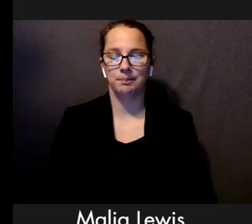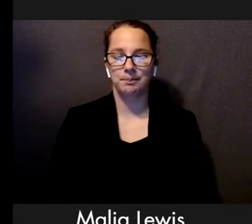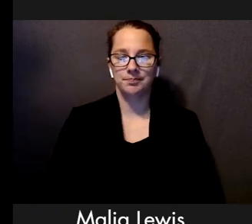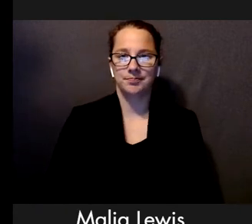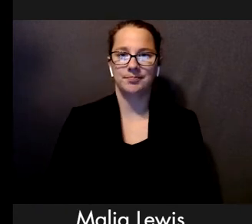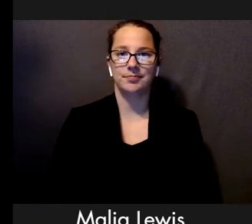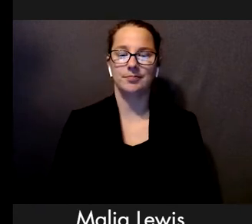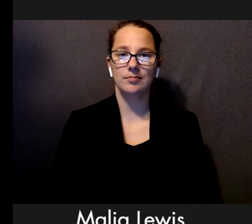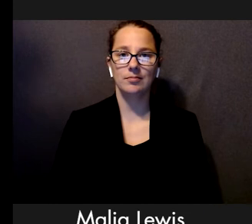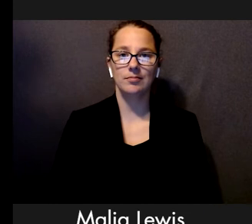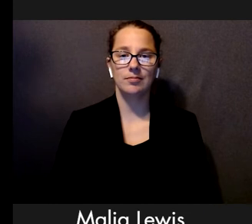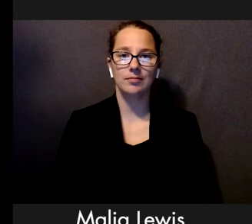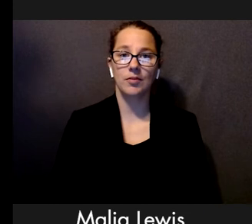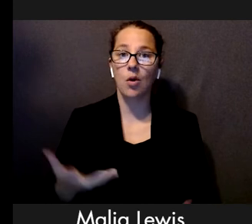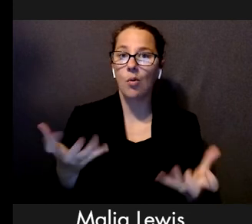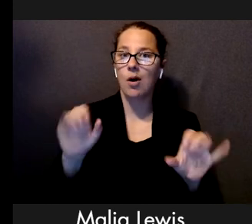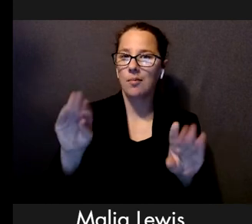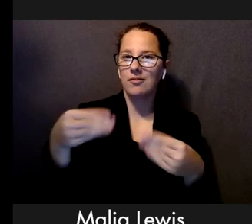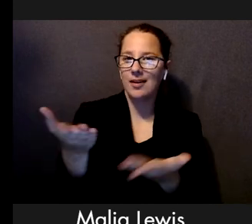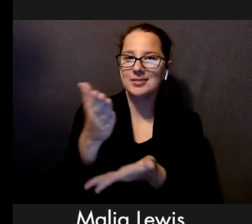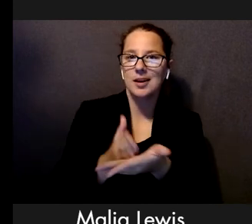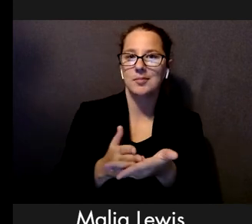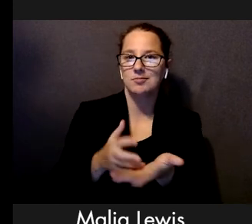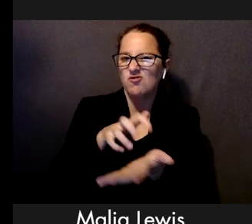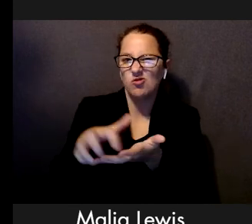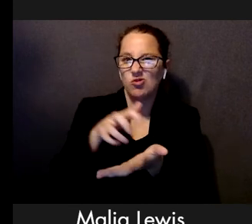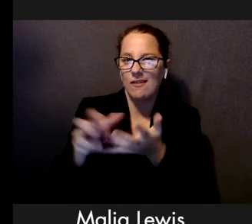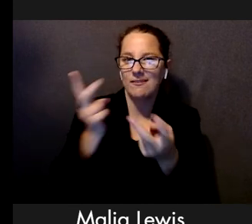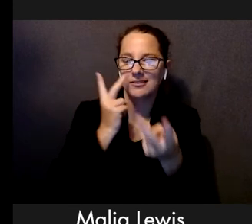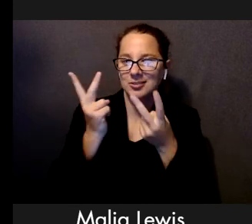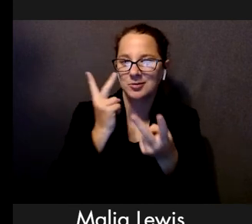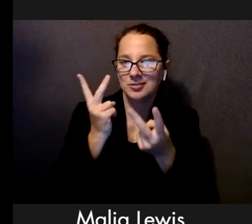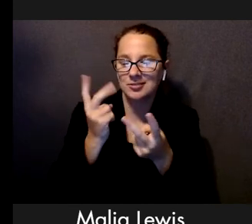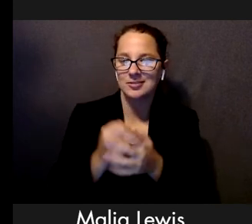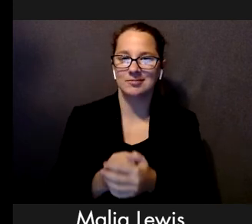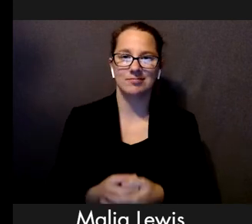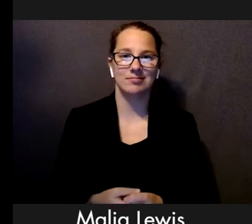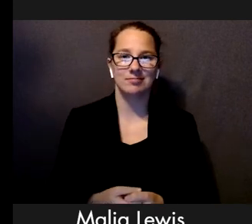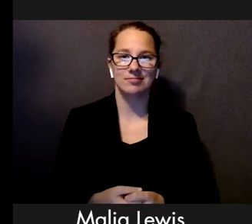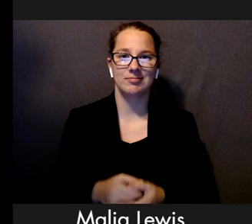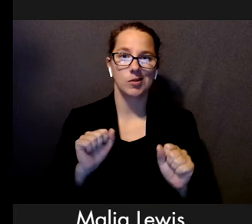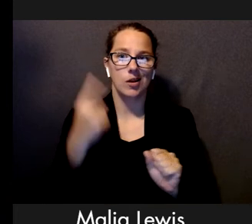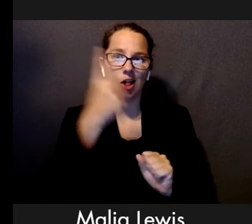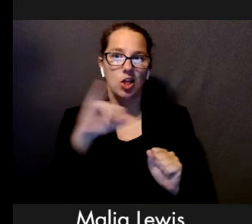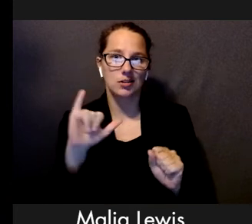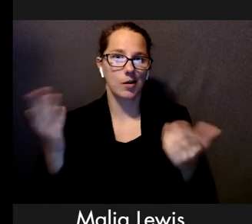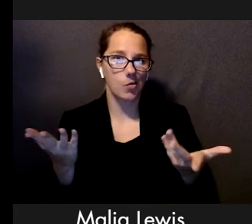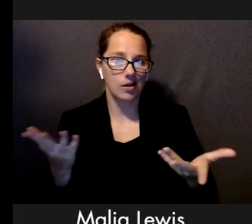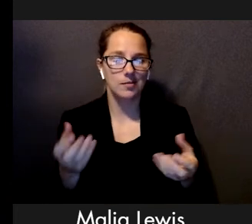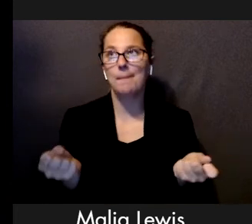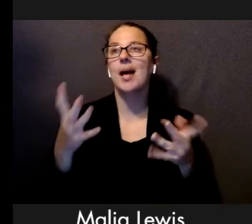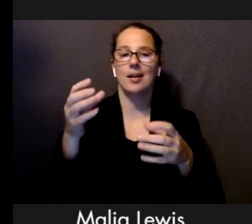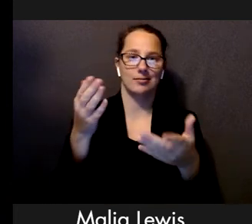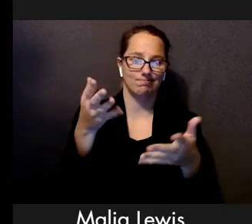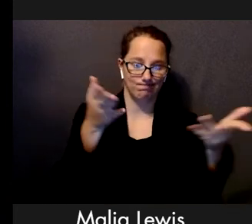Let me show you some rough visualizations of what low vision could look like. It can come in many